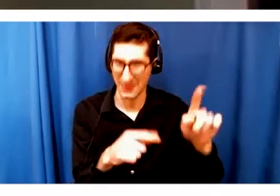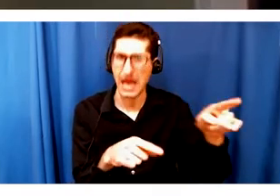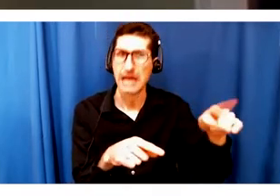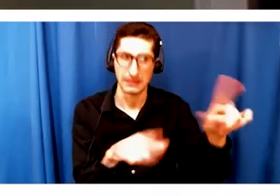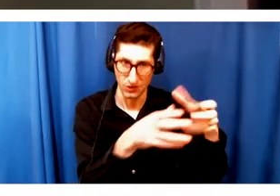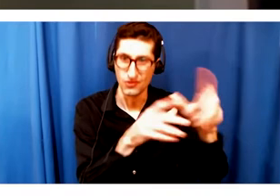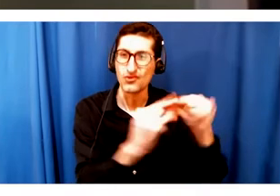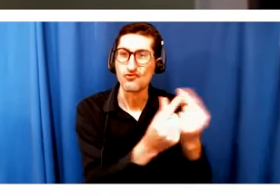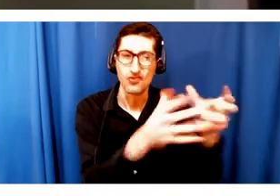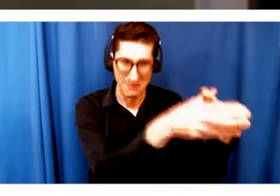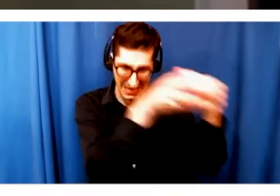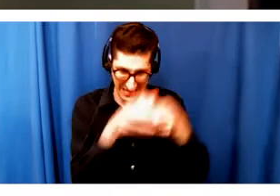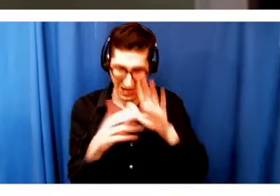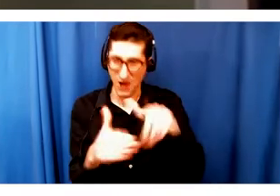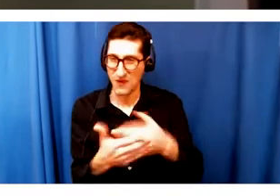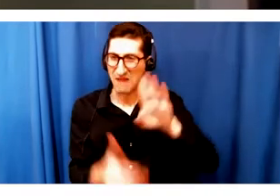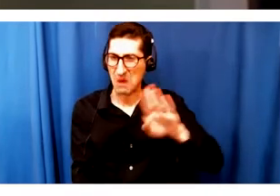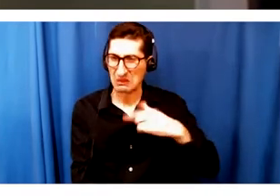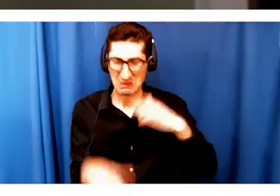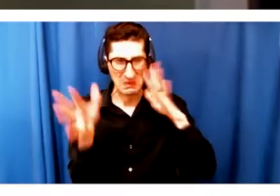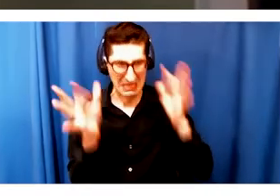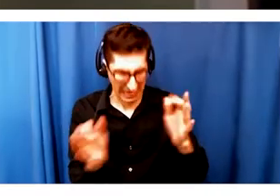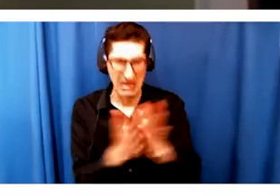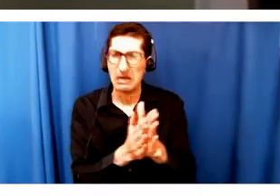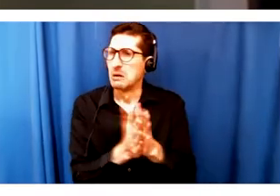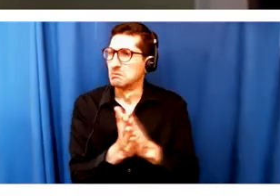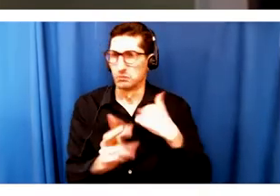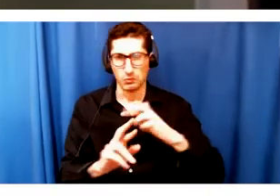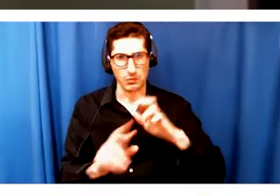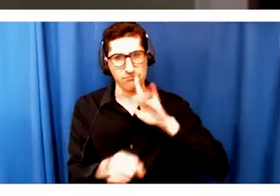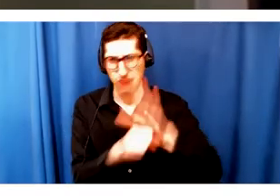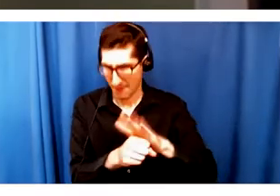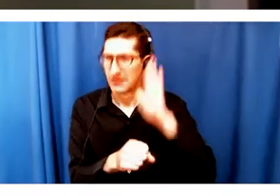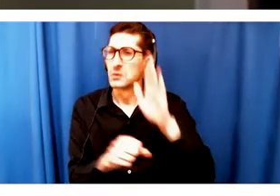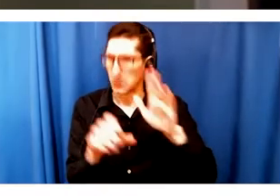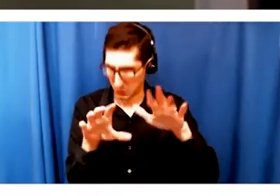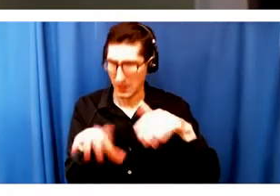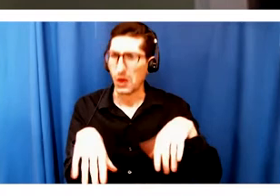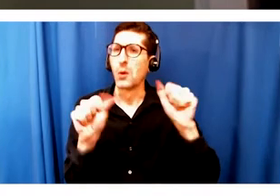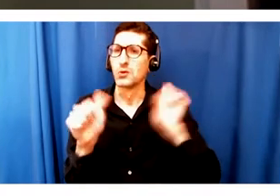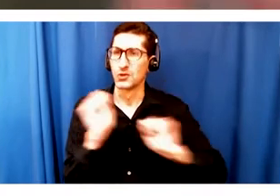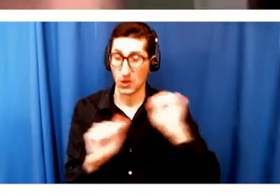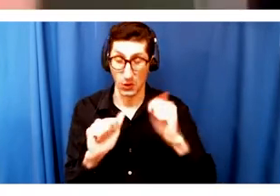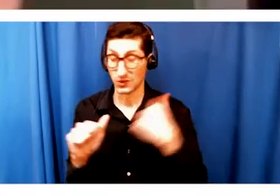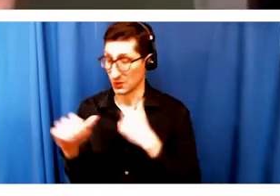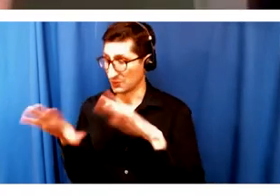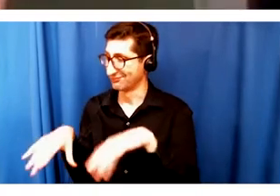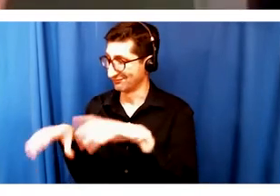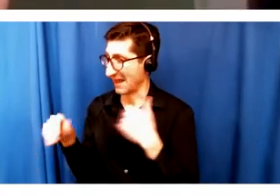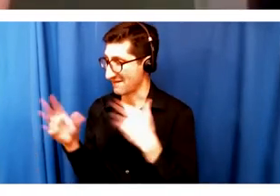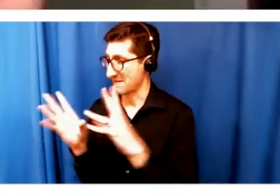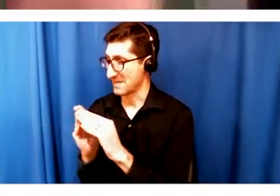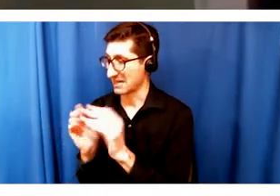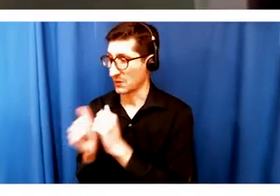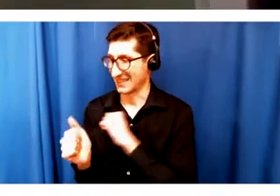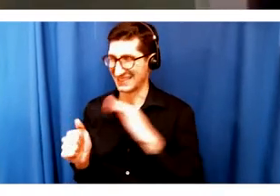Come hell or high water, we're getting this running for you. And so we had a meeting with our staff, and like on a Tuesday morning at 830,